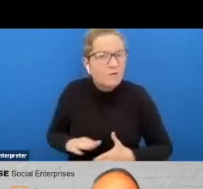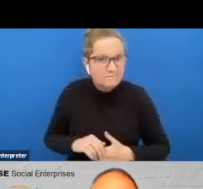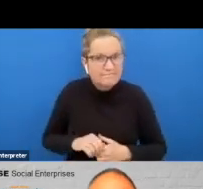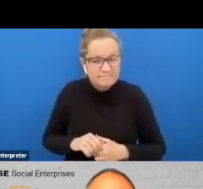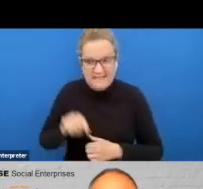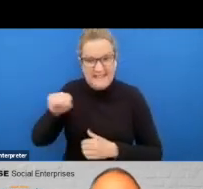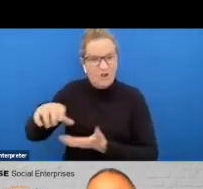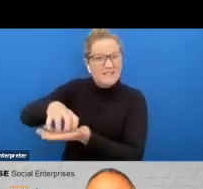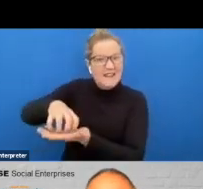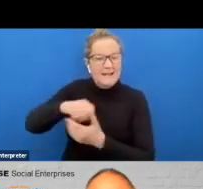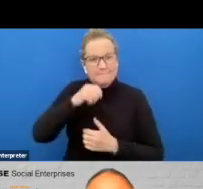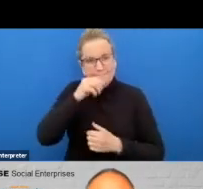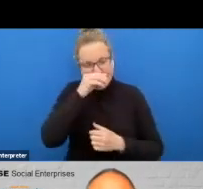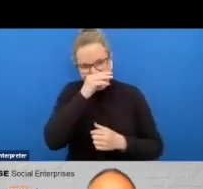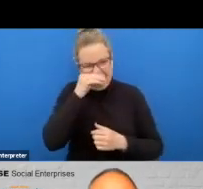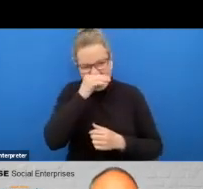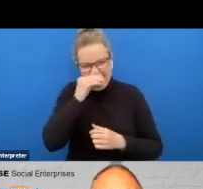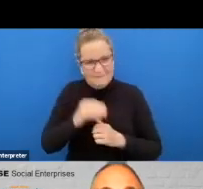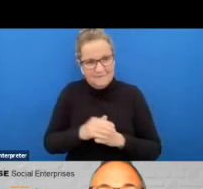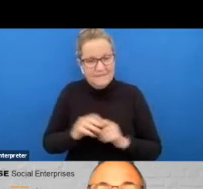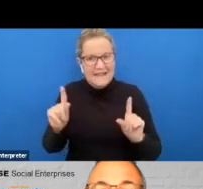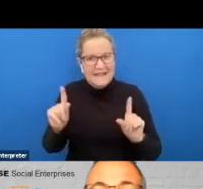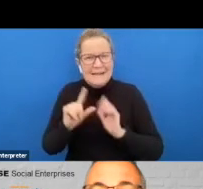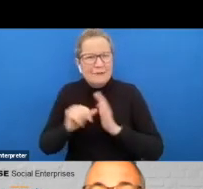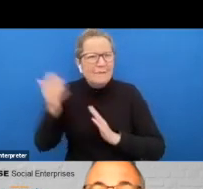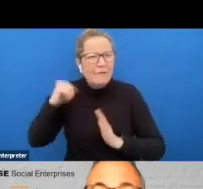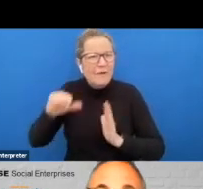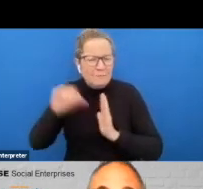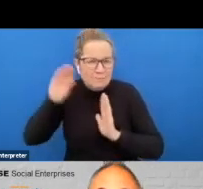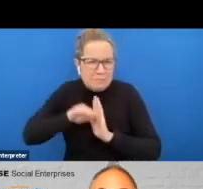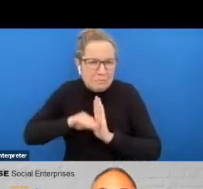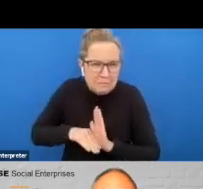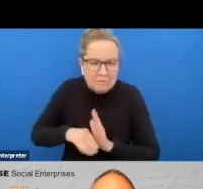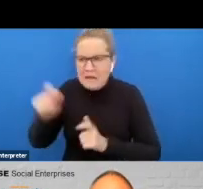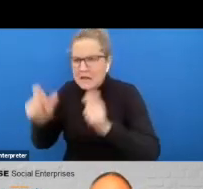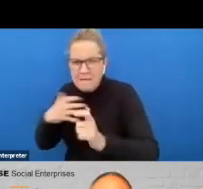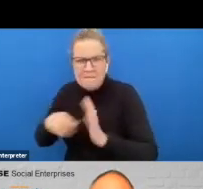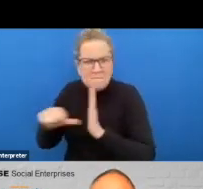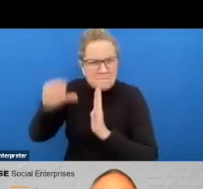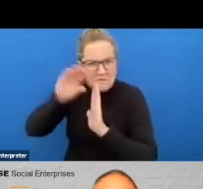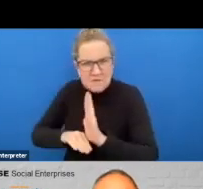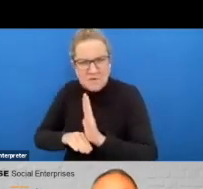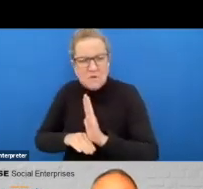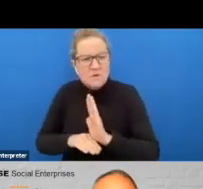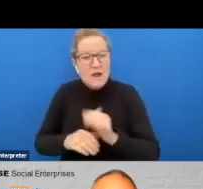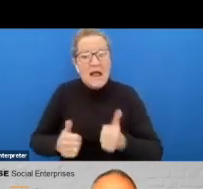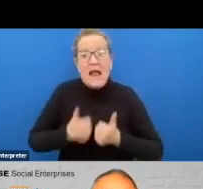especially while there were conditions from a lot of our customers but um